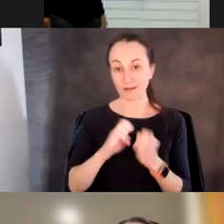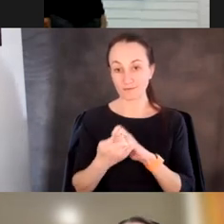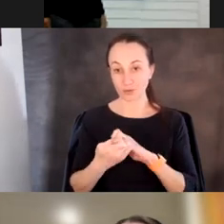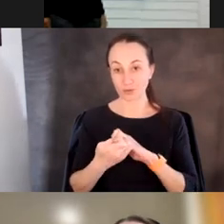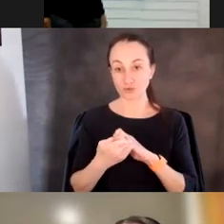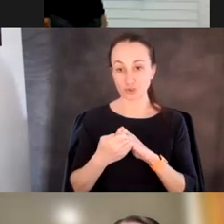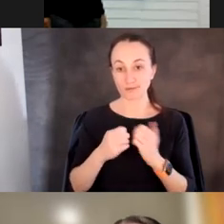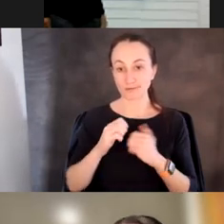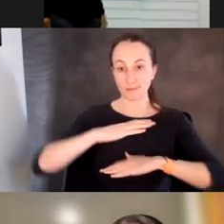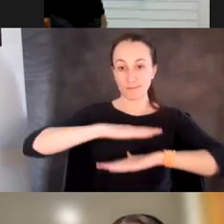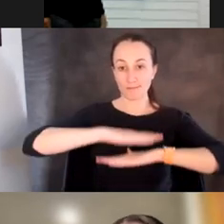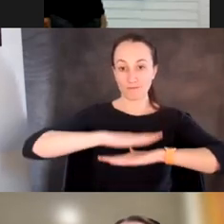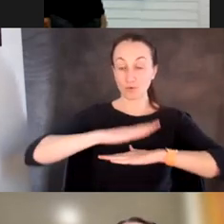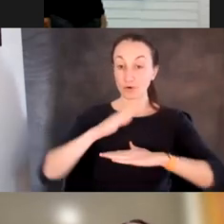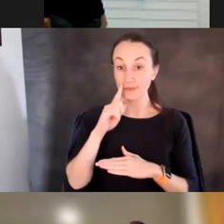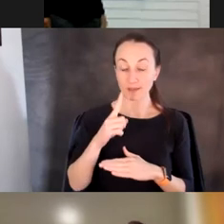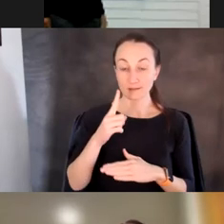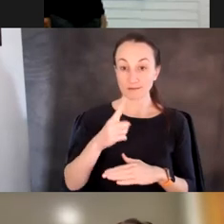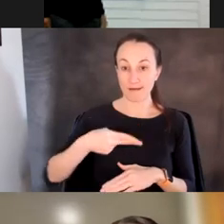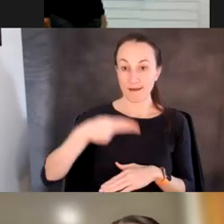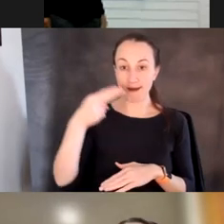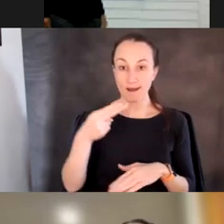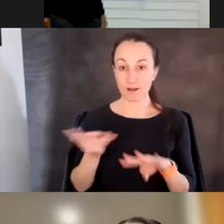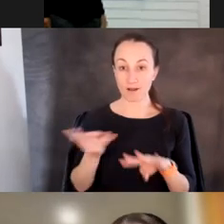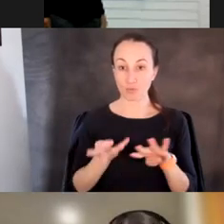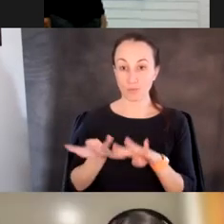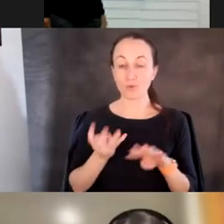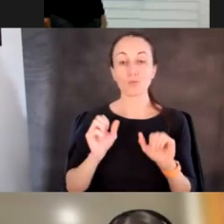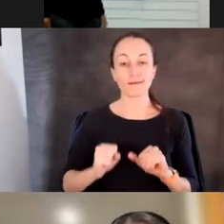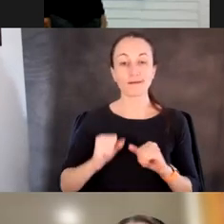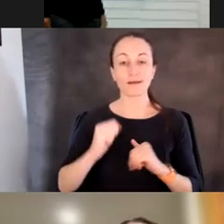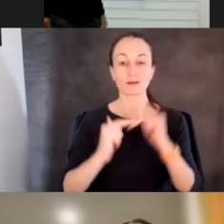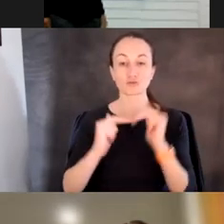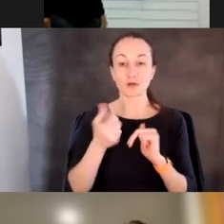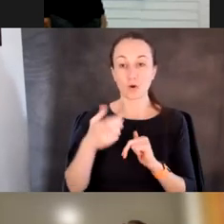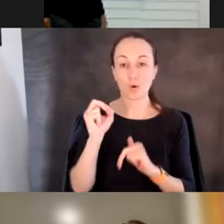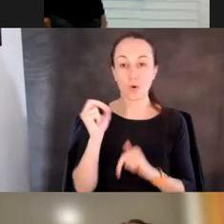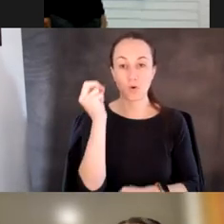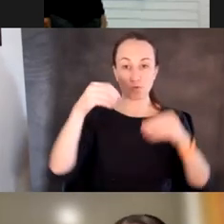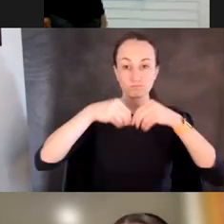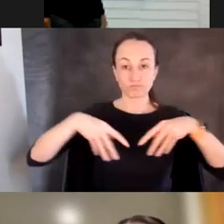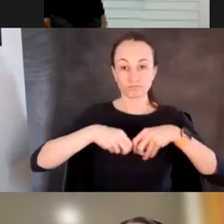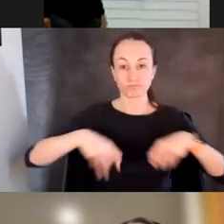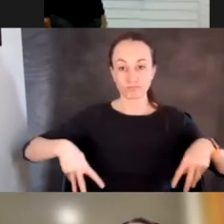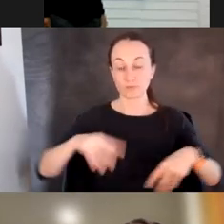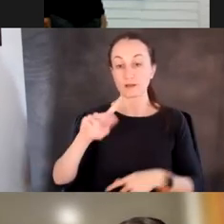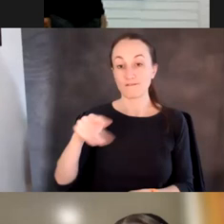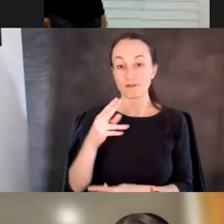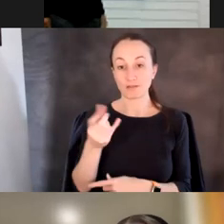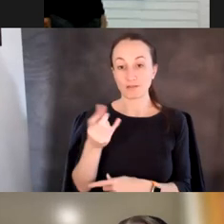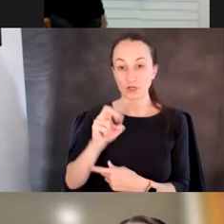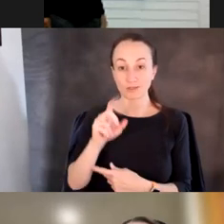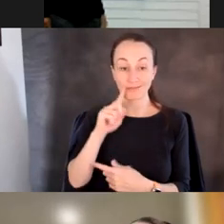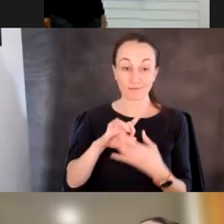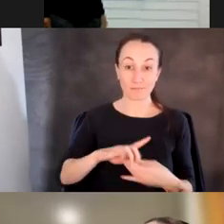is sufficiently high throughput that we can construct our own phylogenies that concern proteins and protein